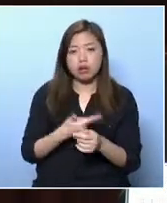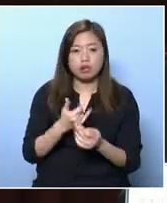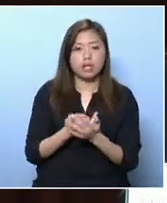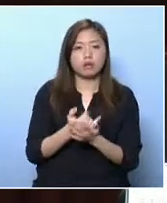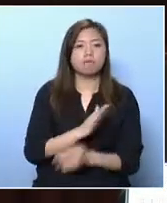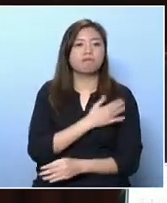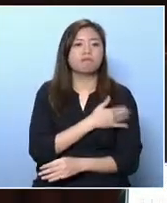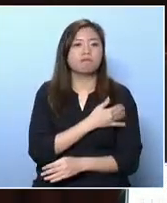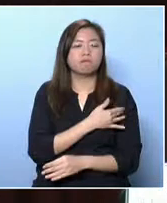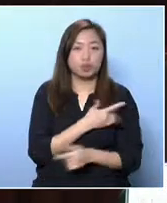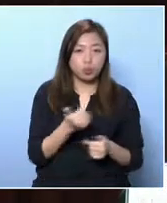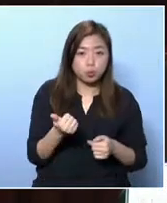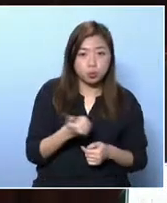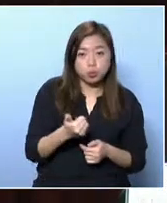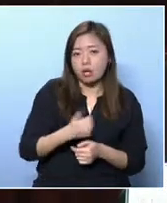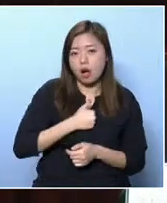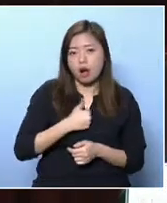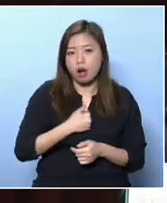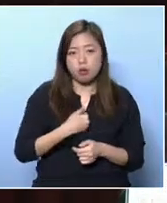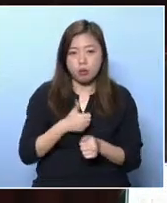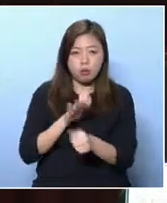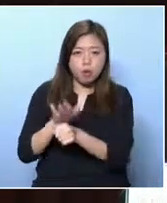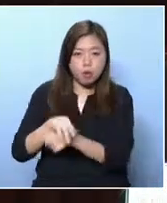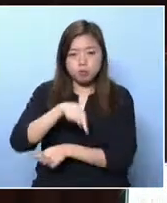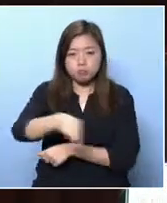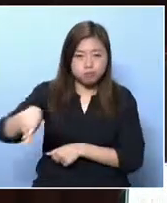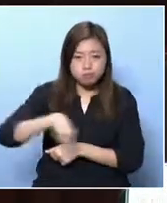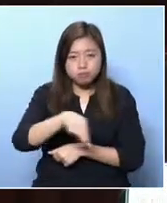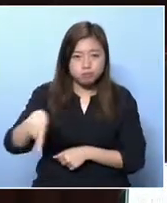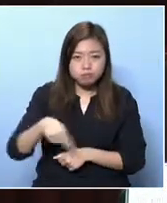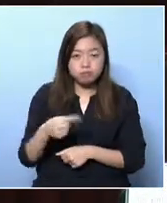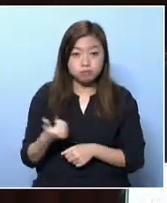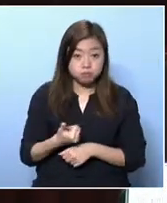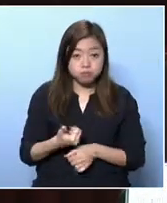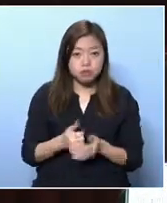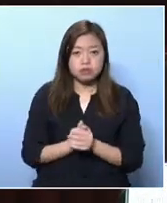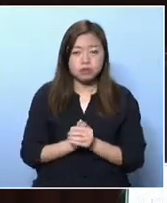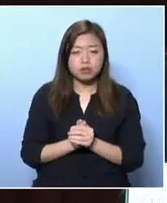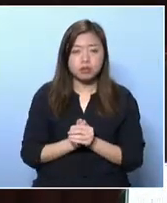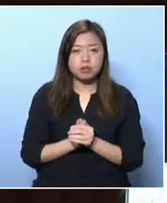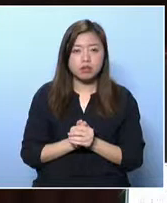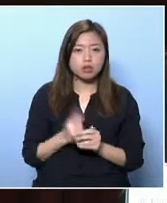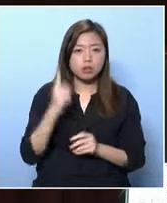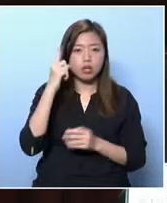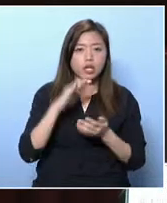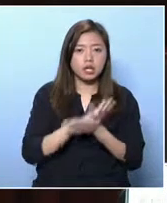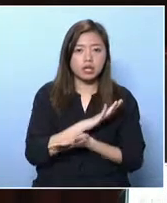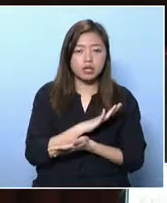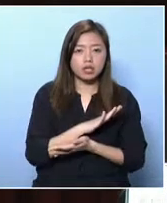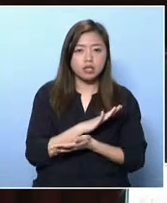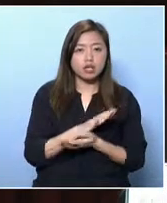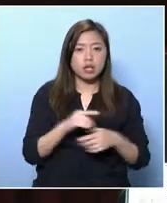children, or do they think that the current level of support is sufficient for children in